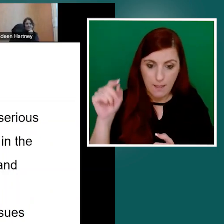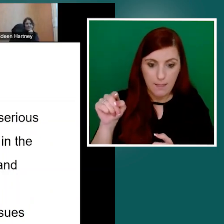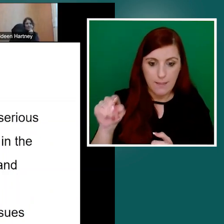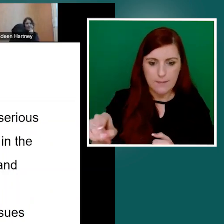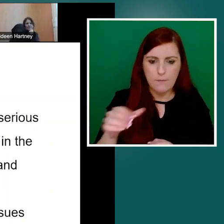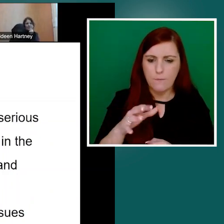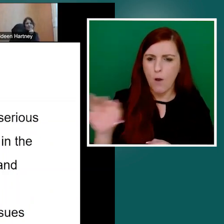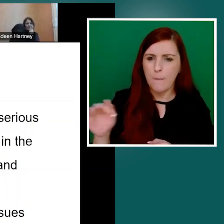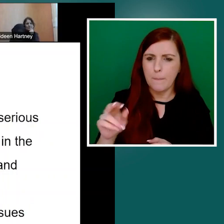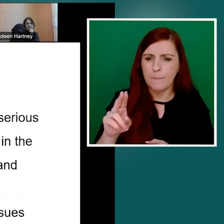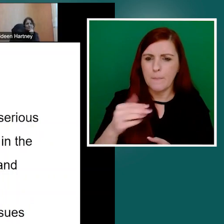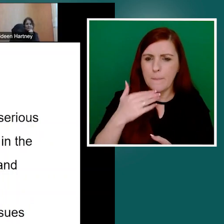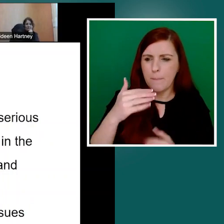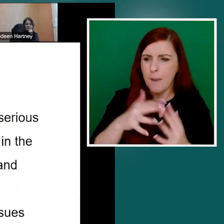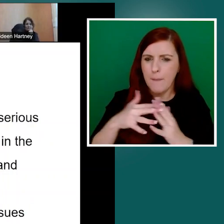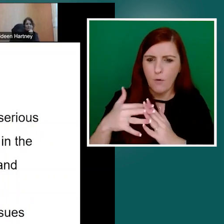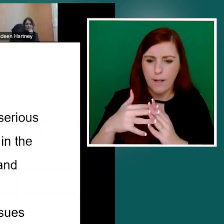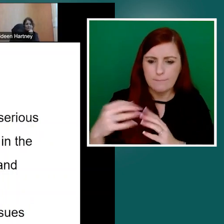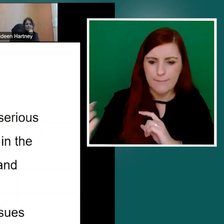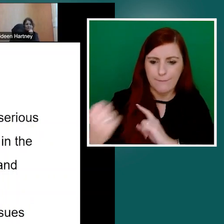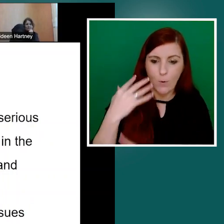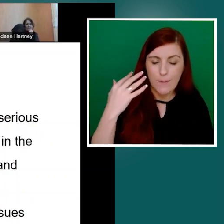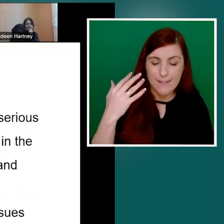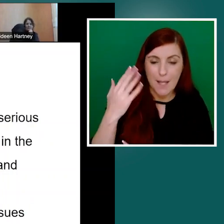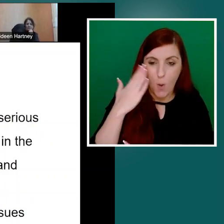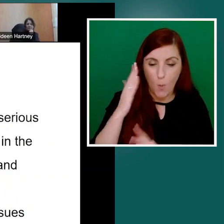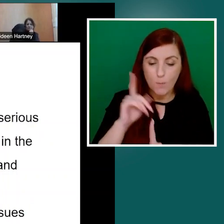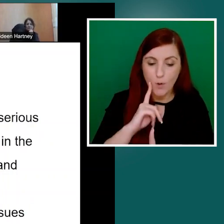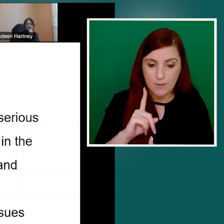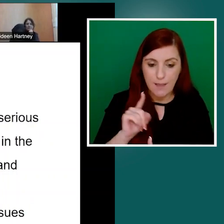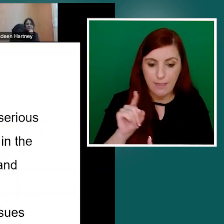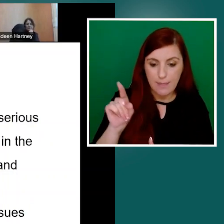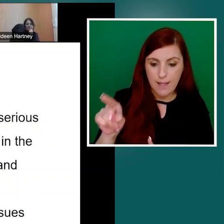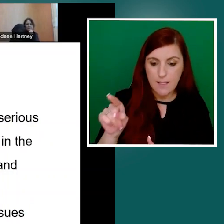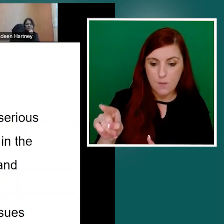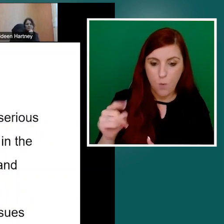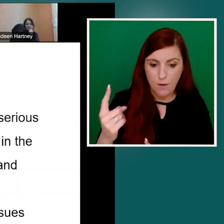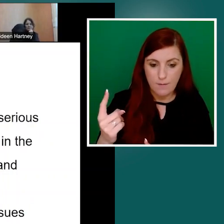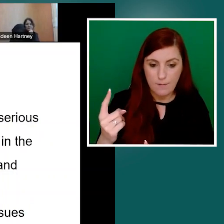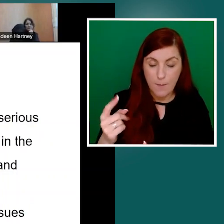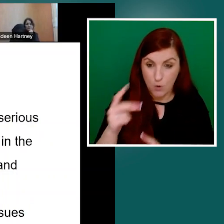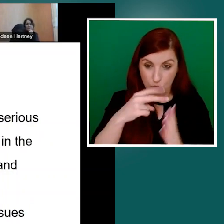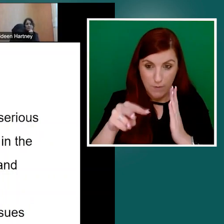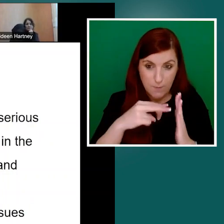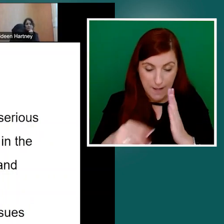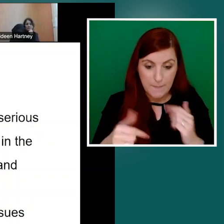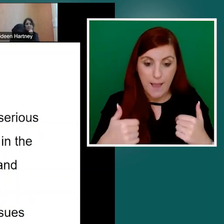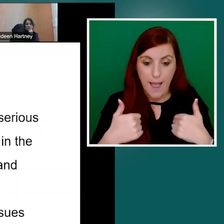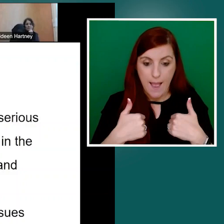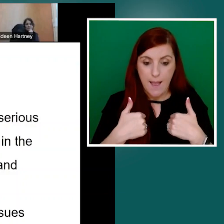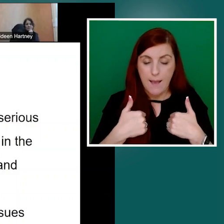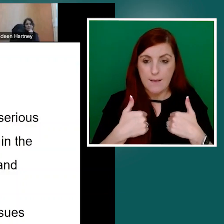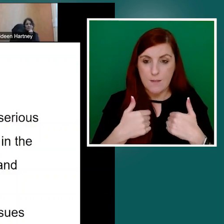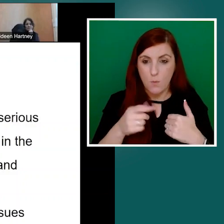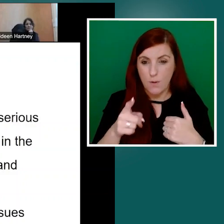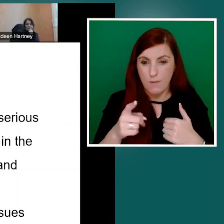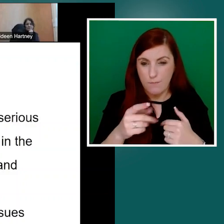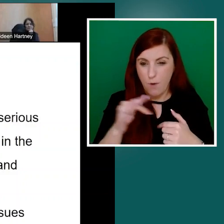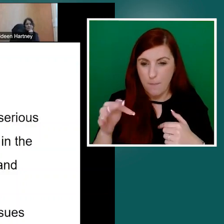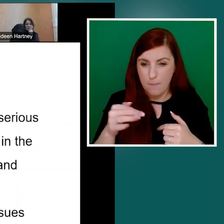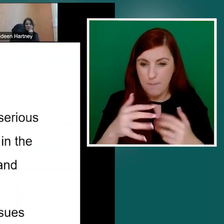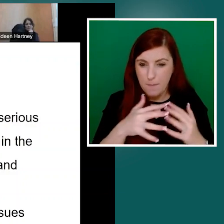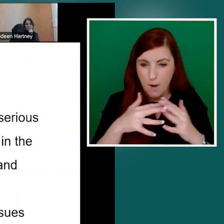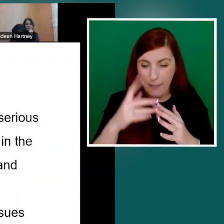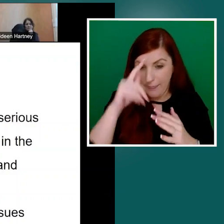one. And I'll just read this out from the US. And you might be thinking about in what context this was delivered. I've concluded that the director has